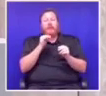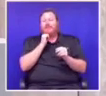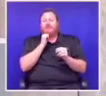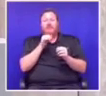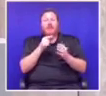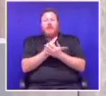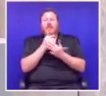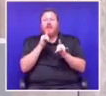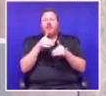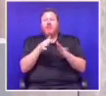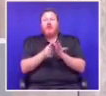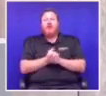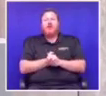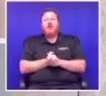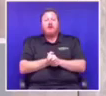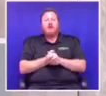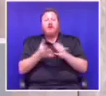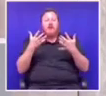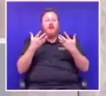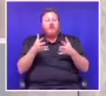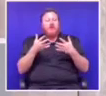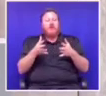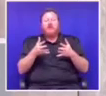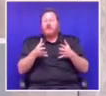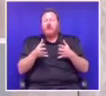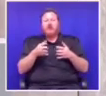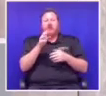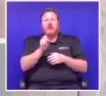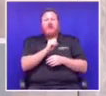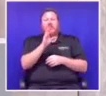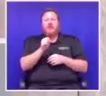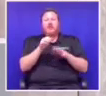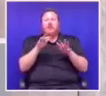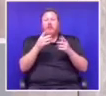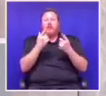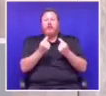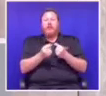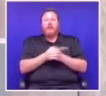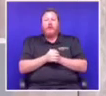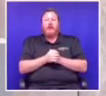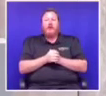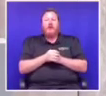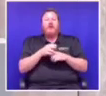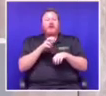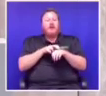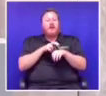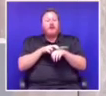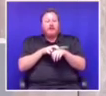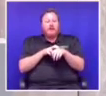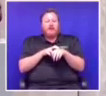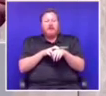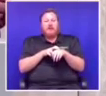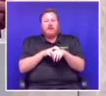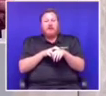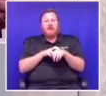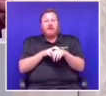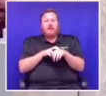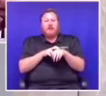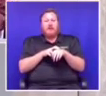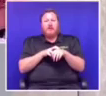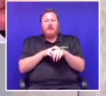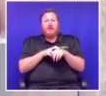So, that having been done by South Africans, it required that we should all